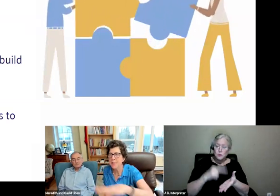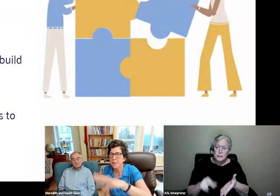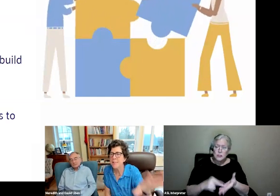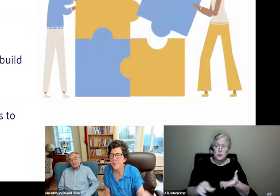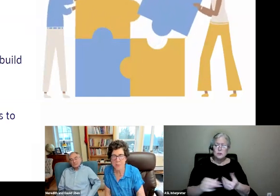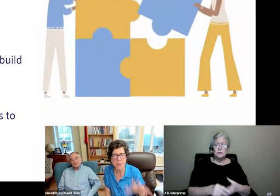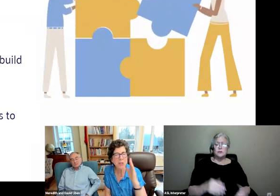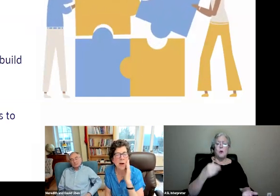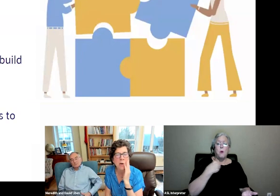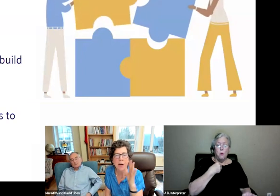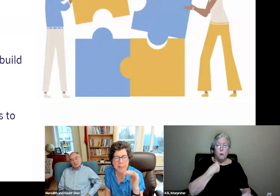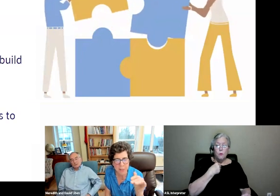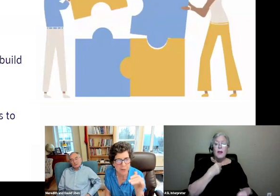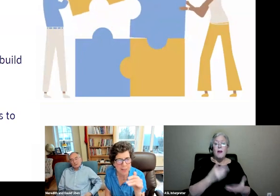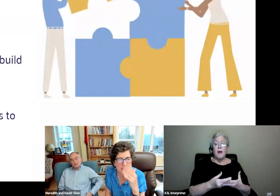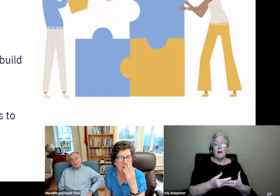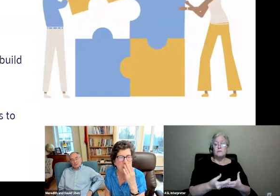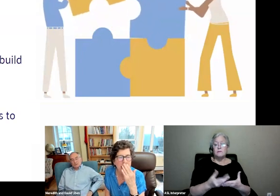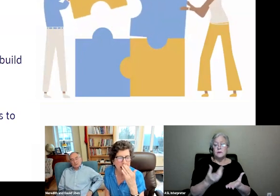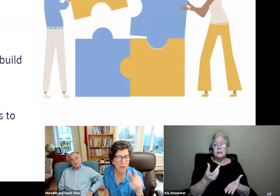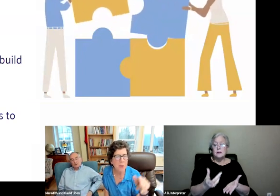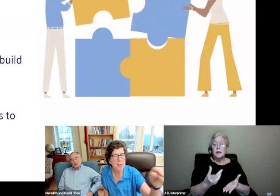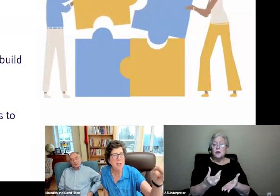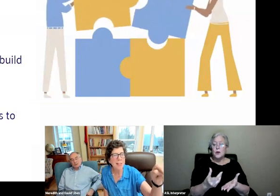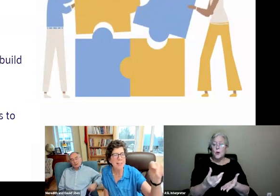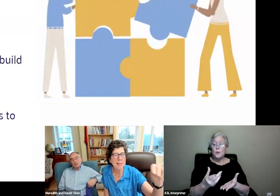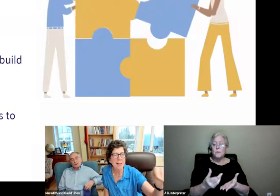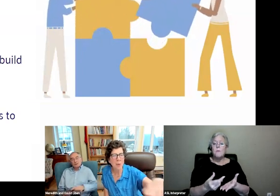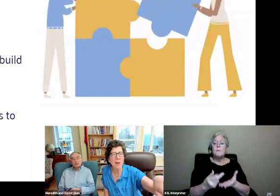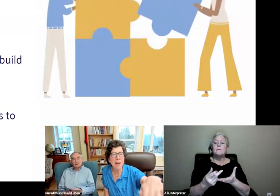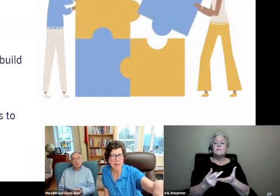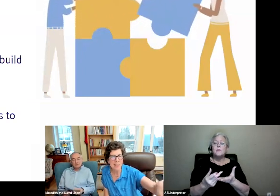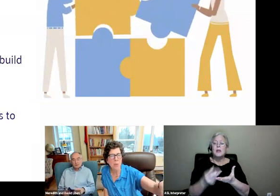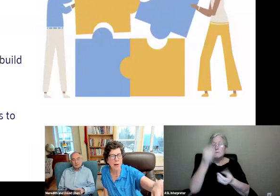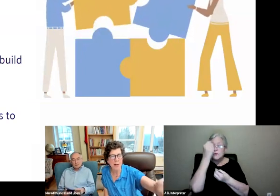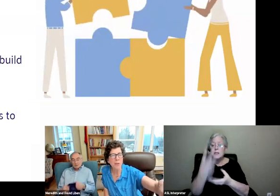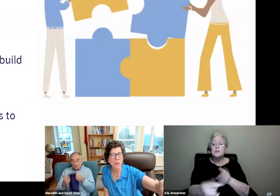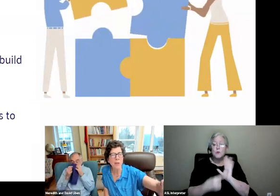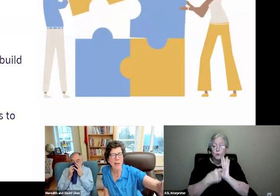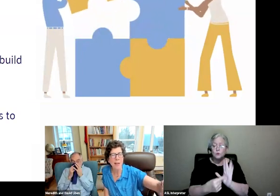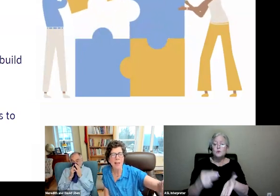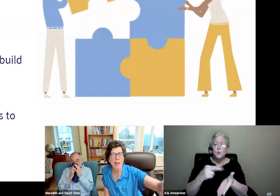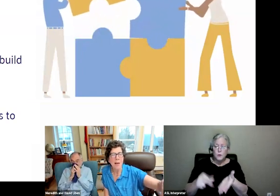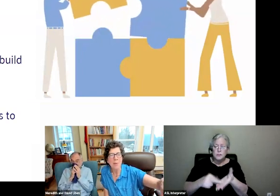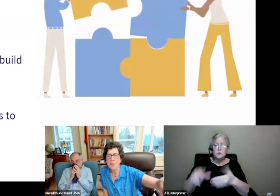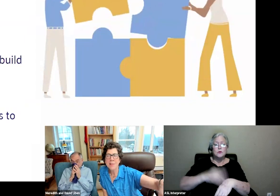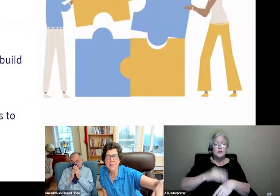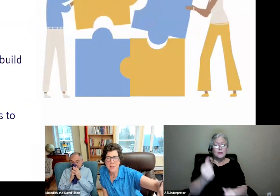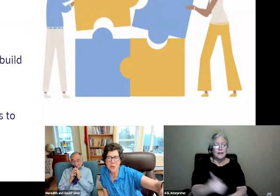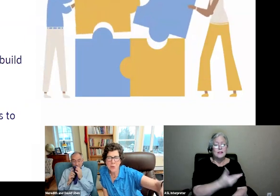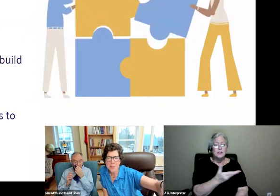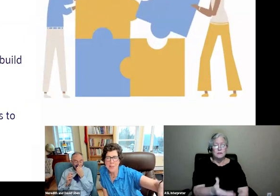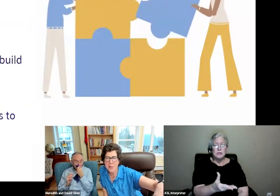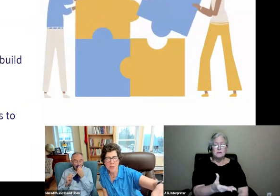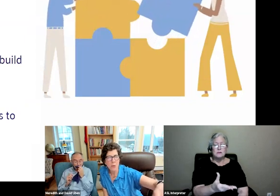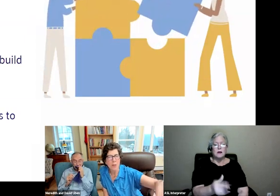version of this that lays the research out on each of these. I also want to just talk a second. We're going to come back to one, as Sue said. But this is